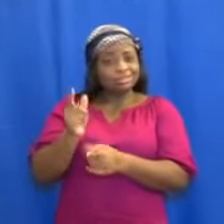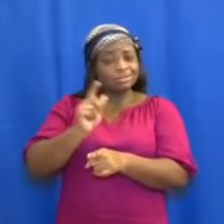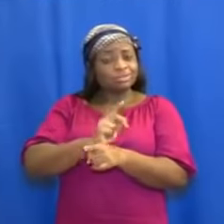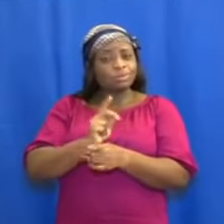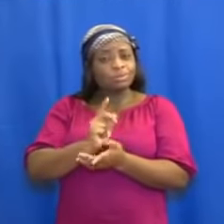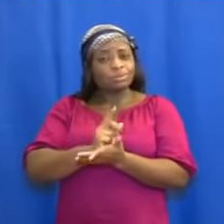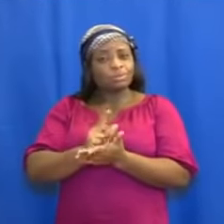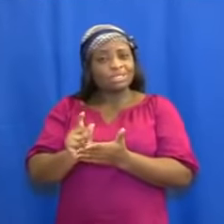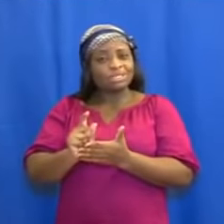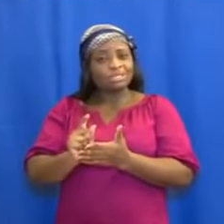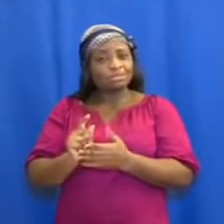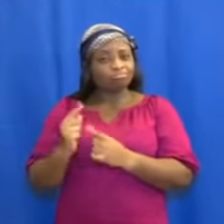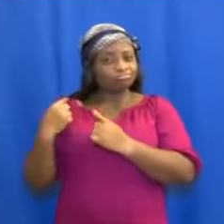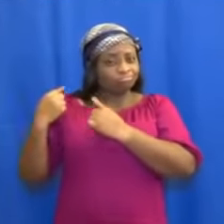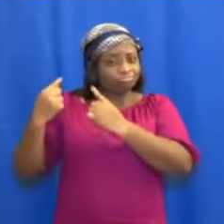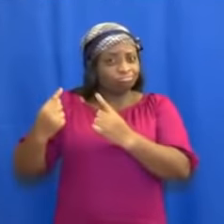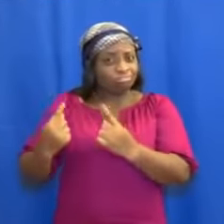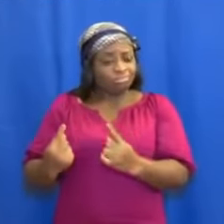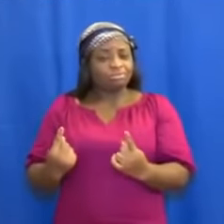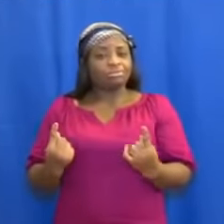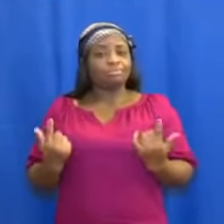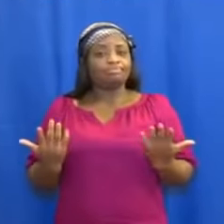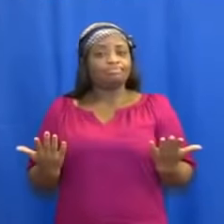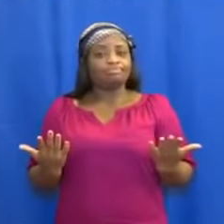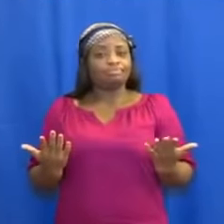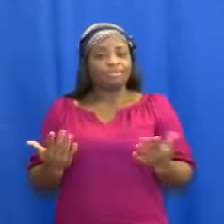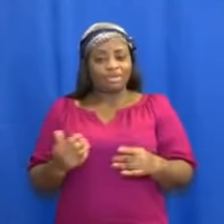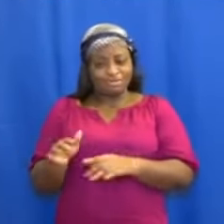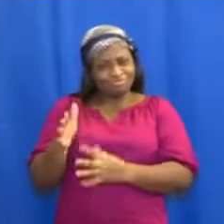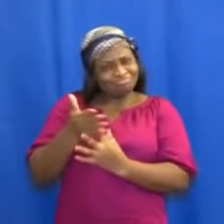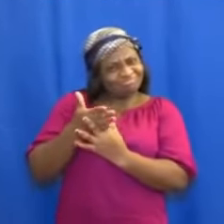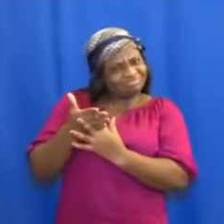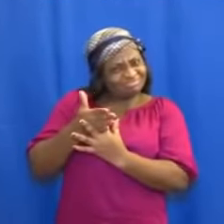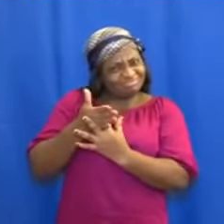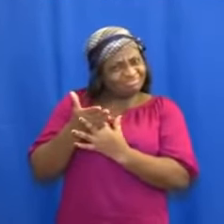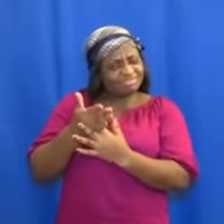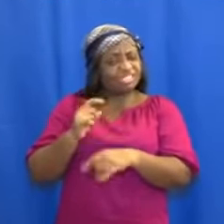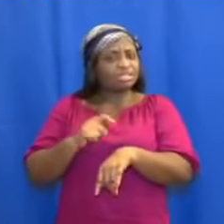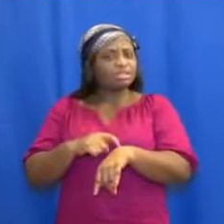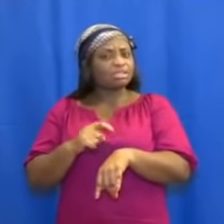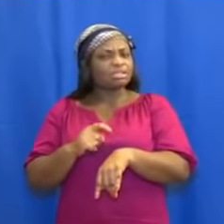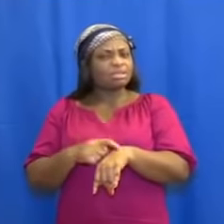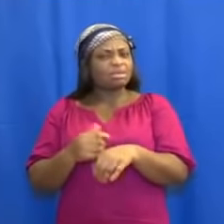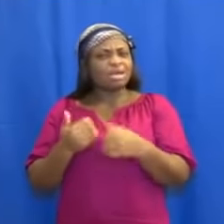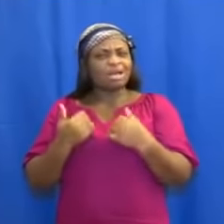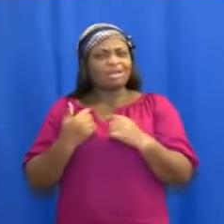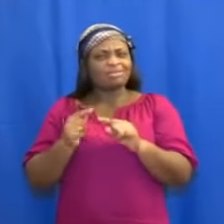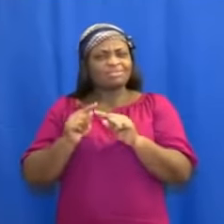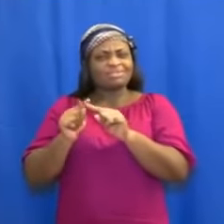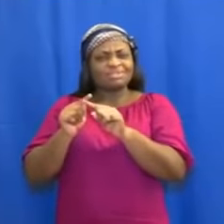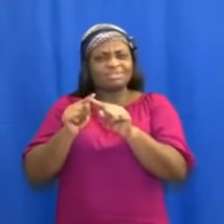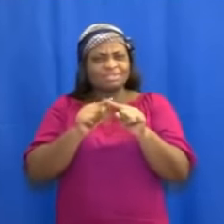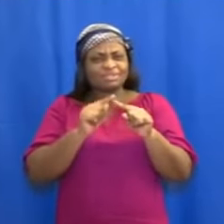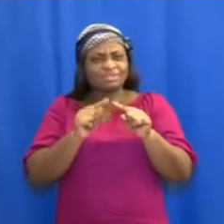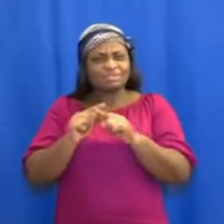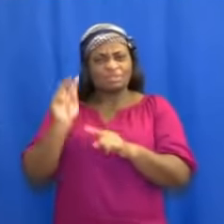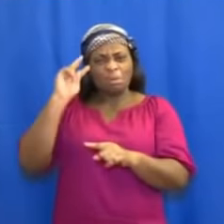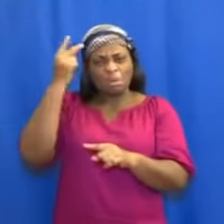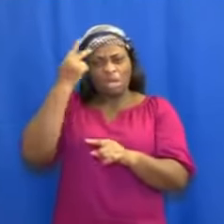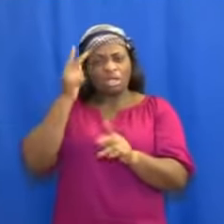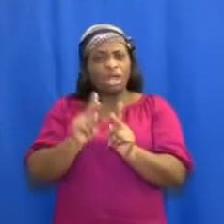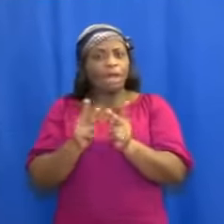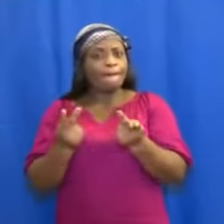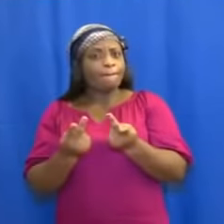since that appeal, and within that period, we've had a vigorous political campaign season,